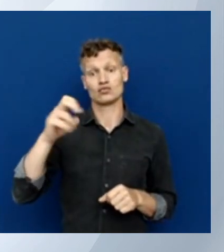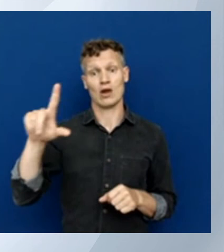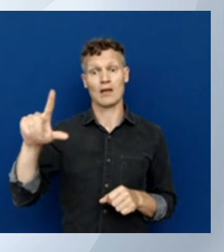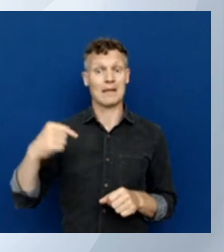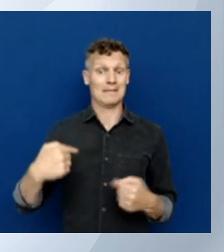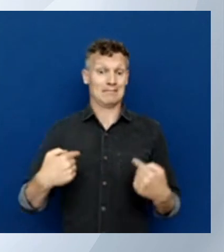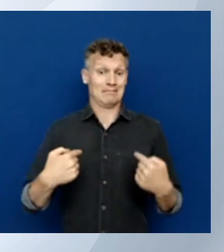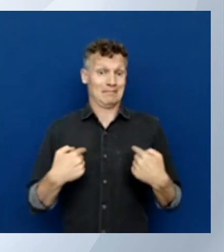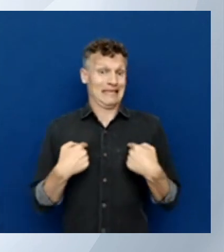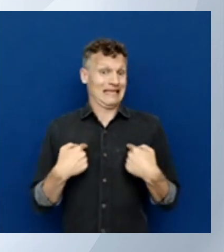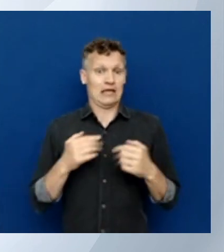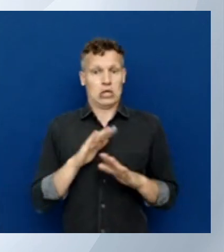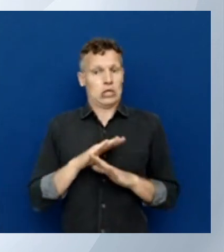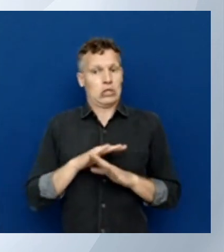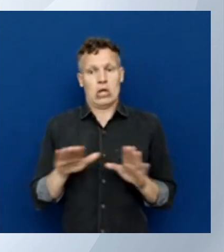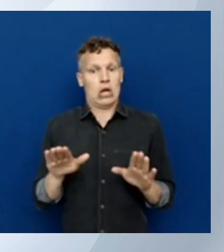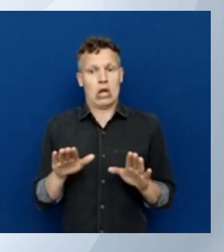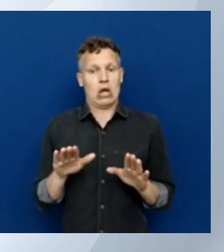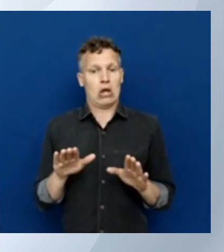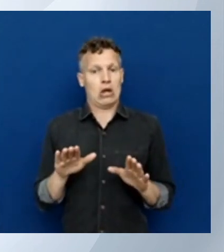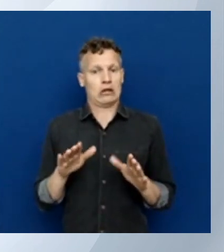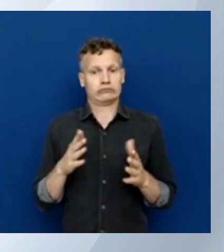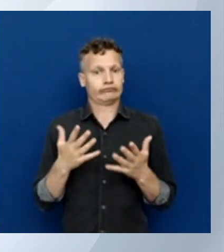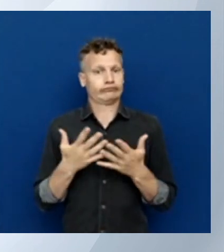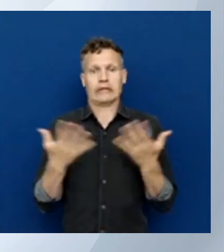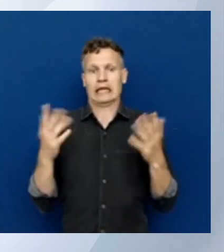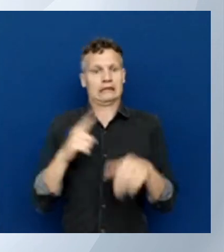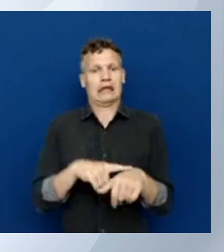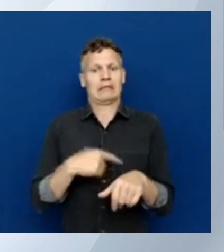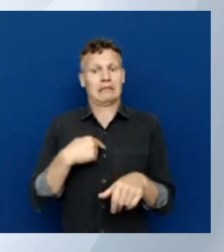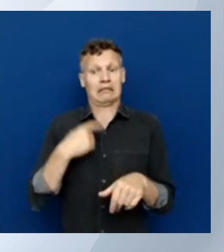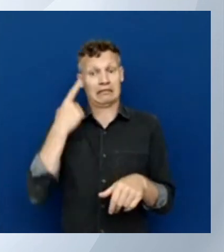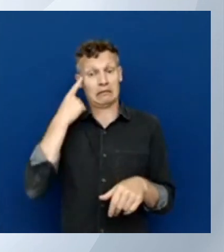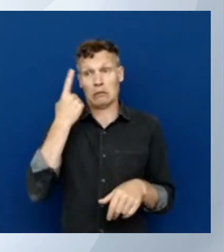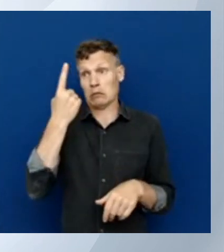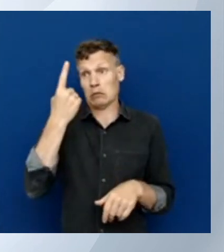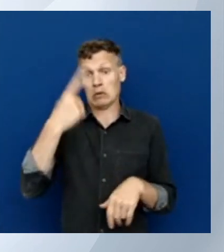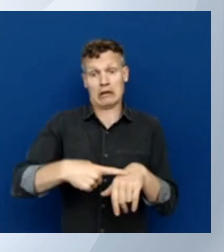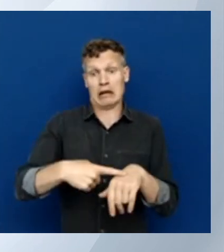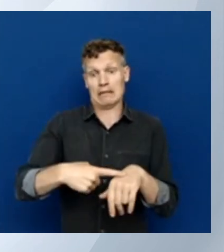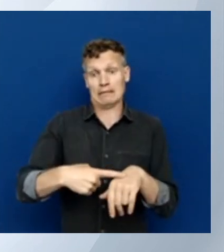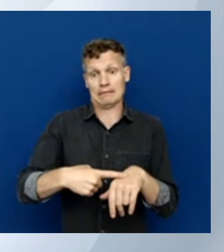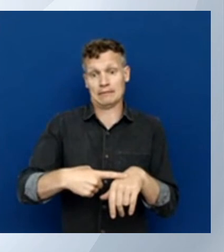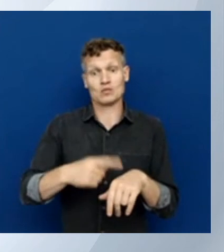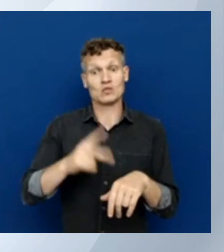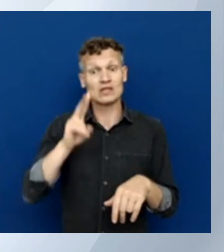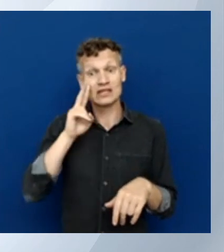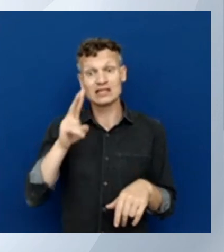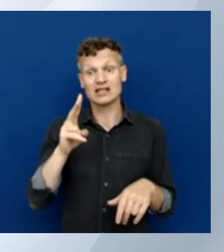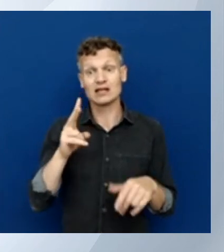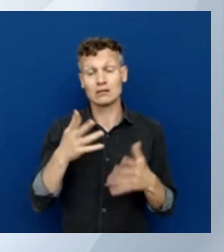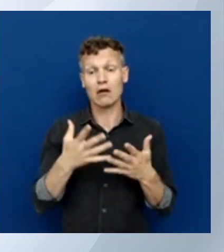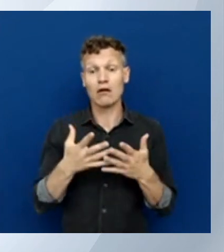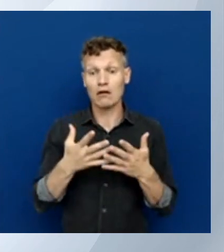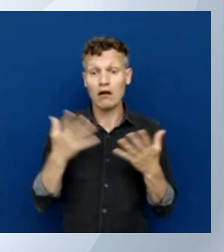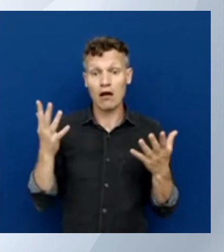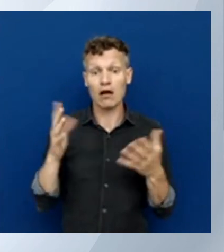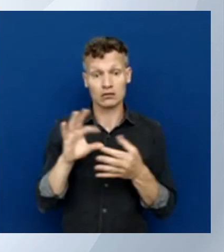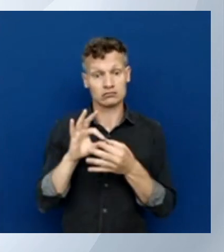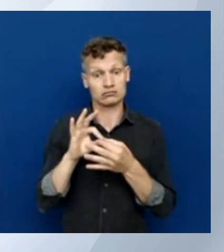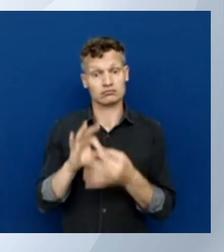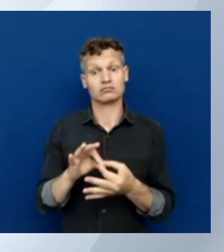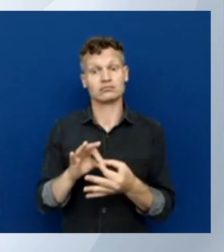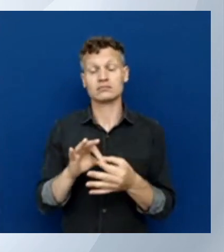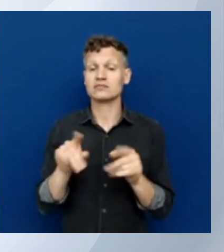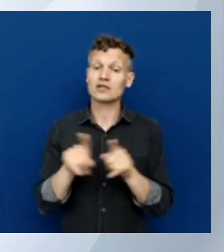have put it in once and you see it's a lot like you would use an the CloudShell in